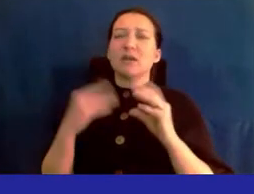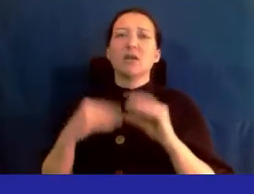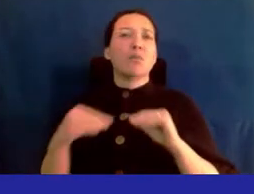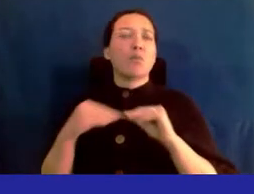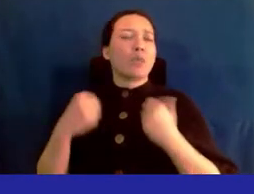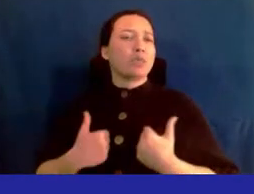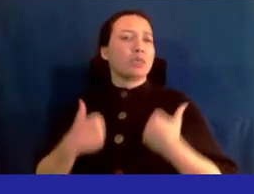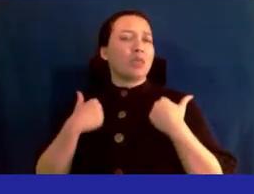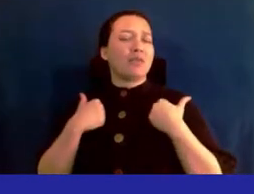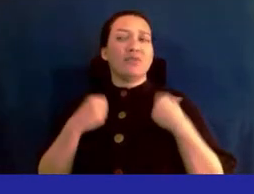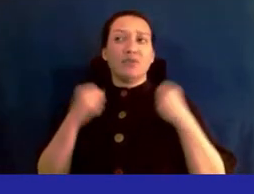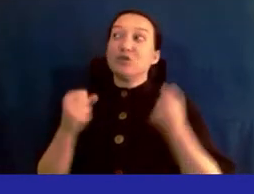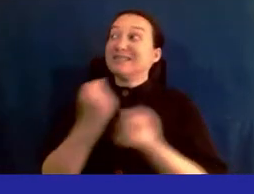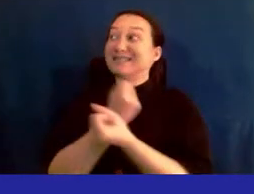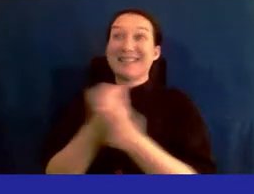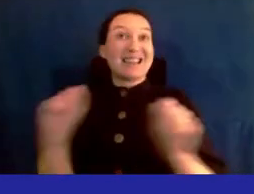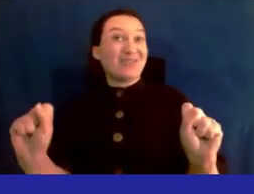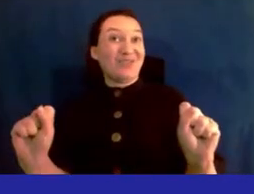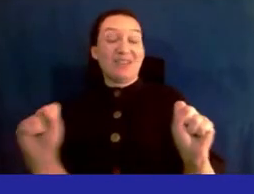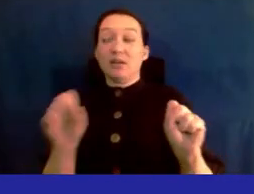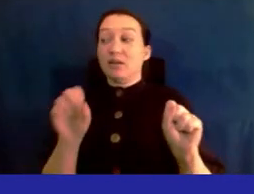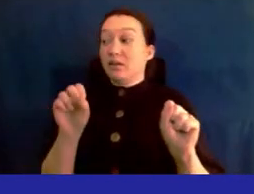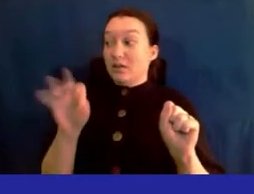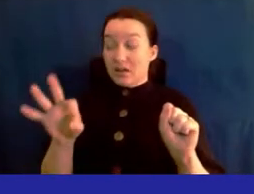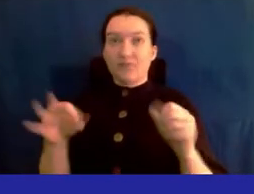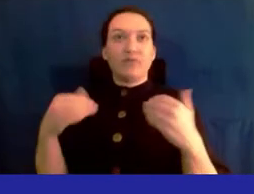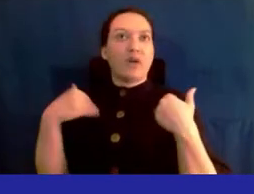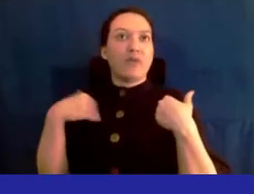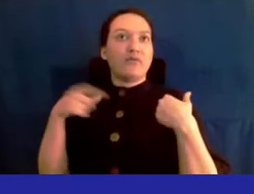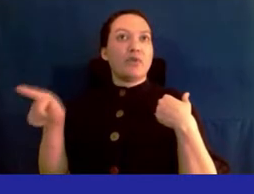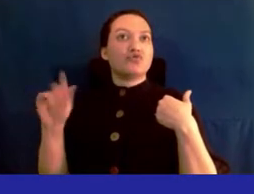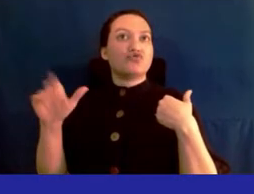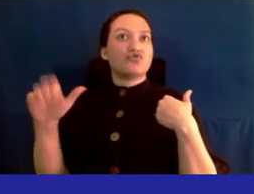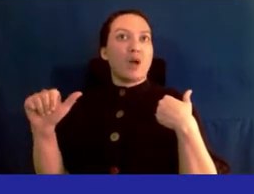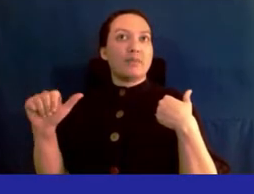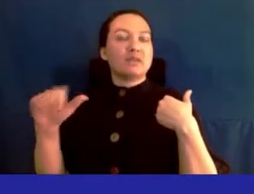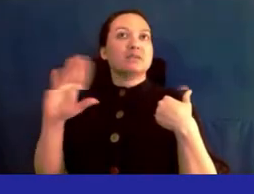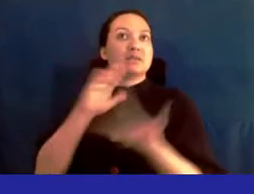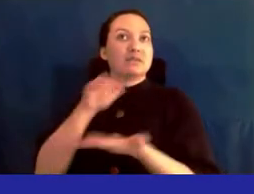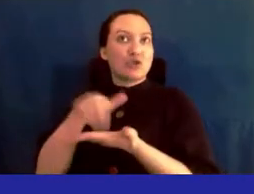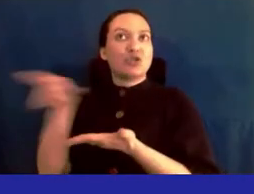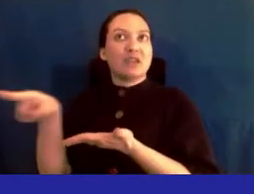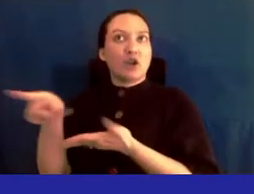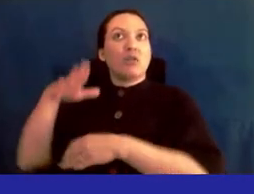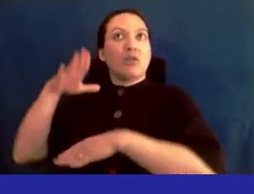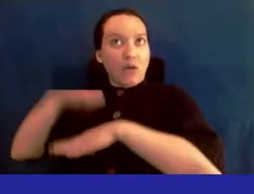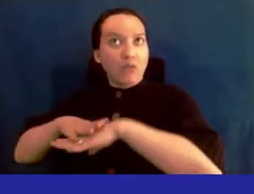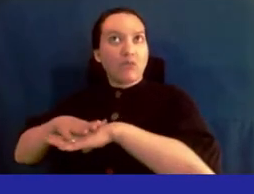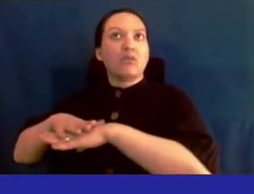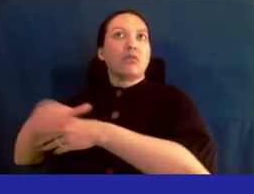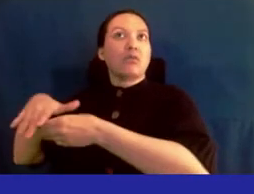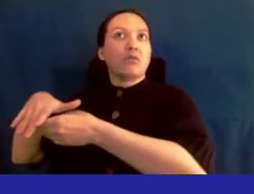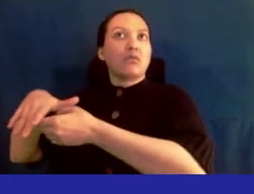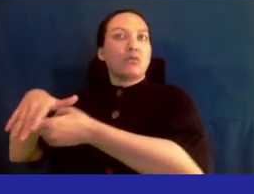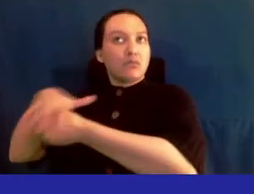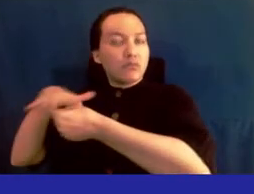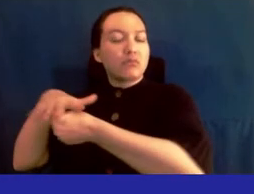lives could be saved if they had a trauma center on the peninsula most notably